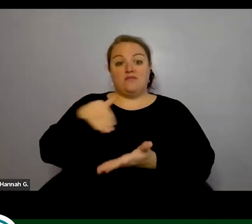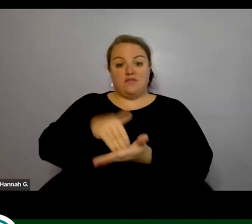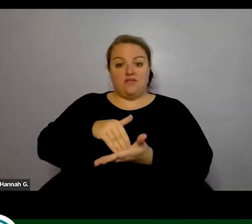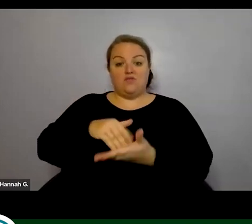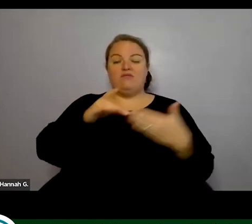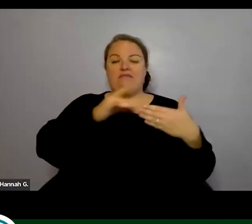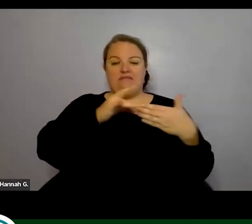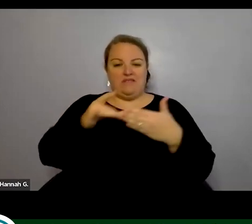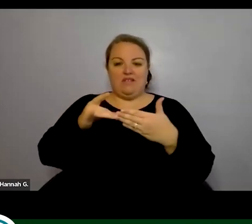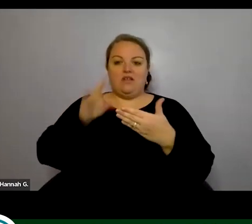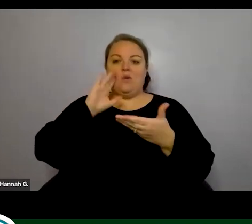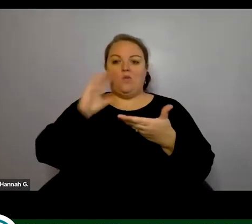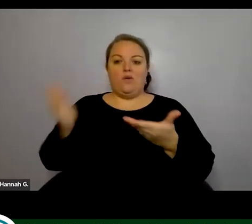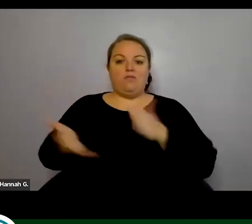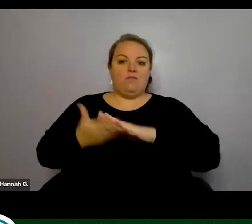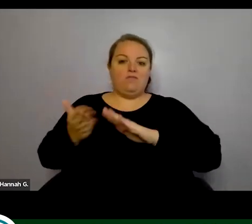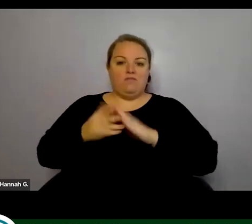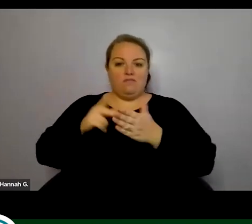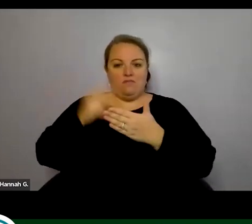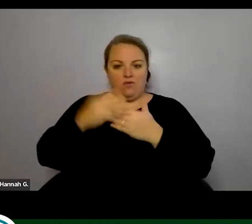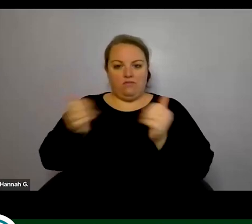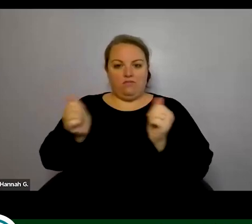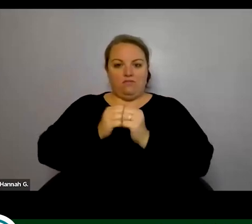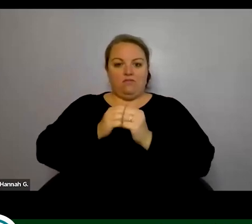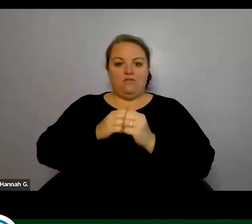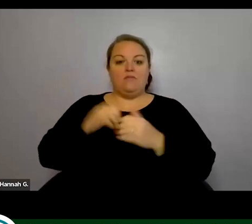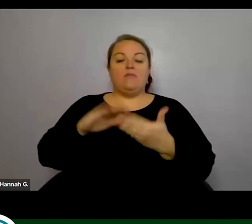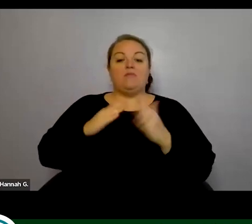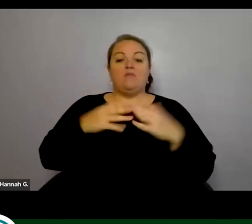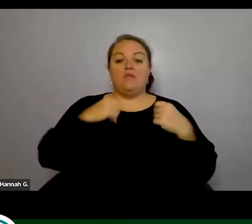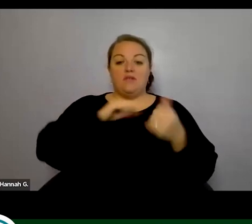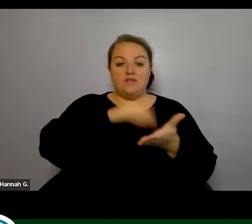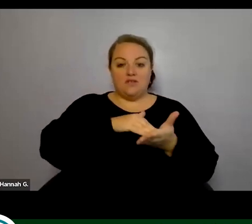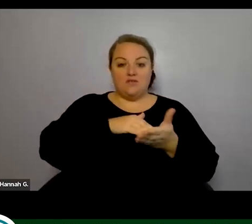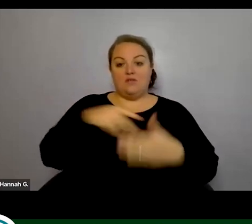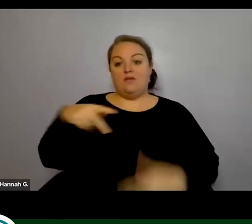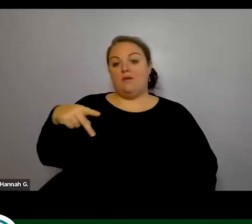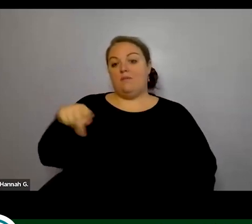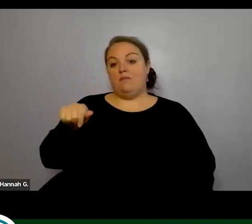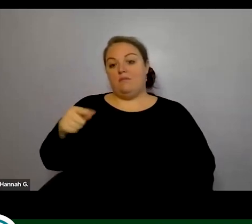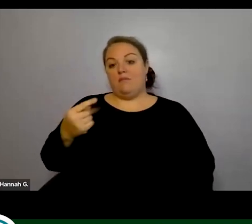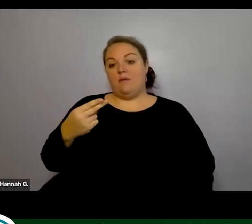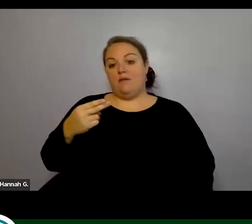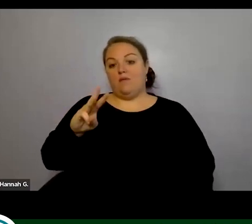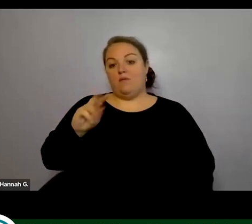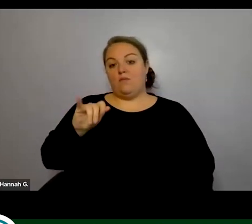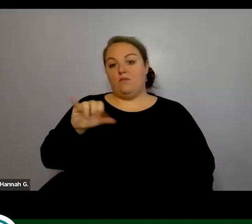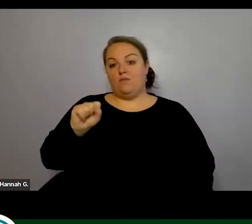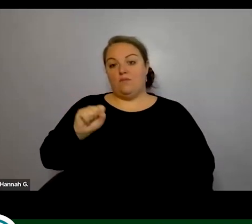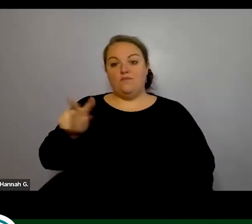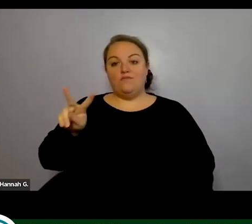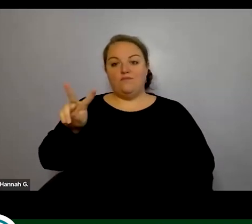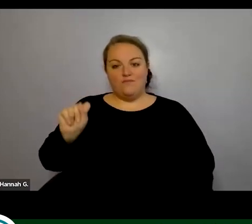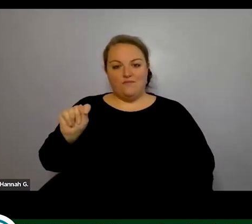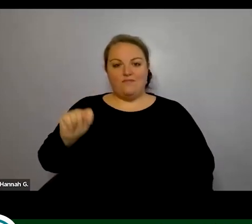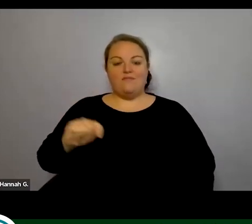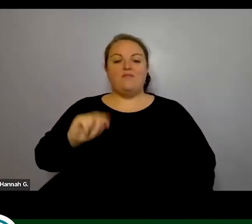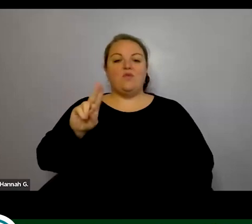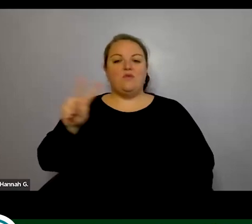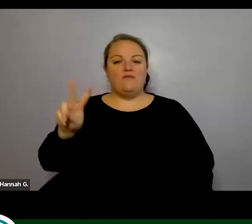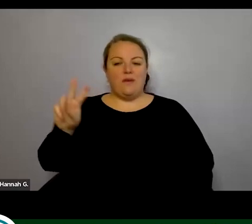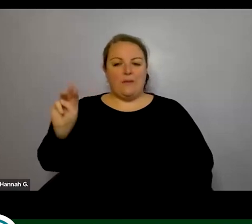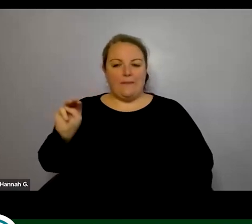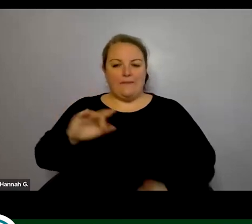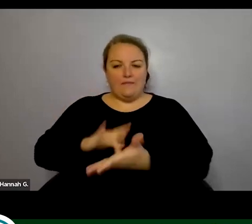partnership with the community health center pathways vermont and the uvm medical center in a few minutes